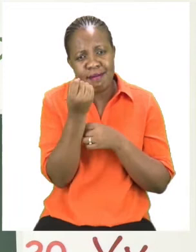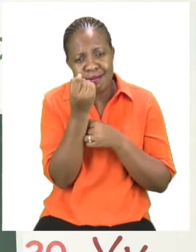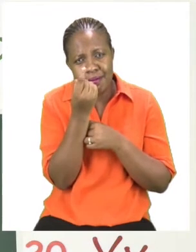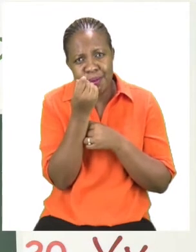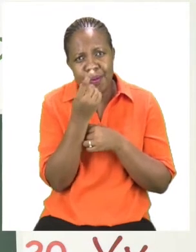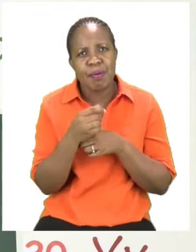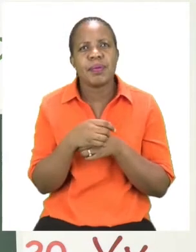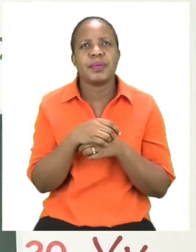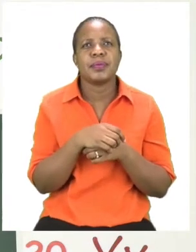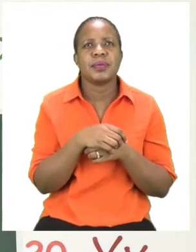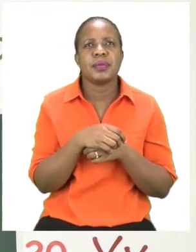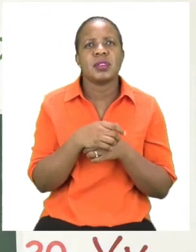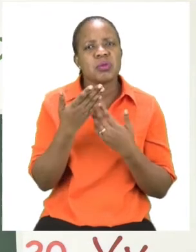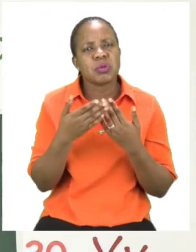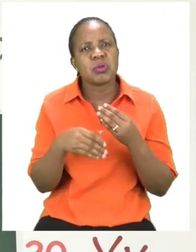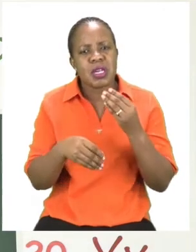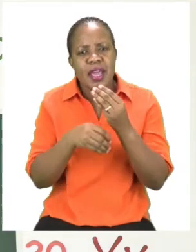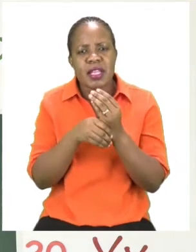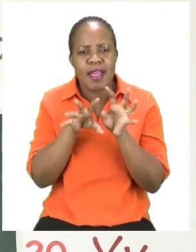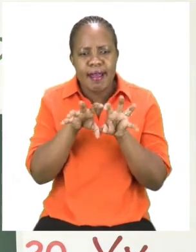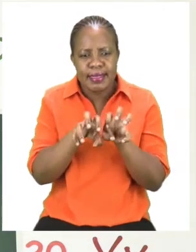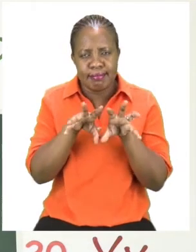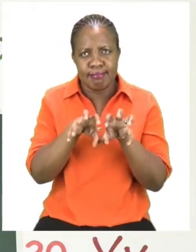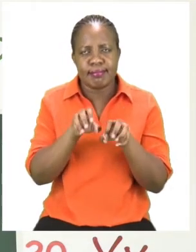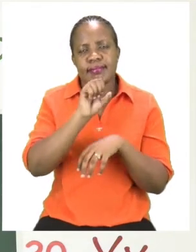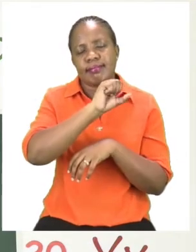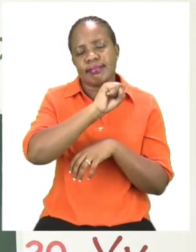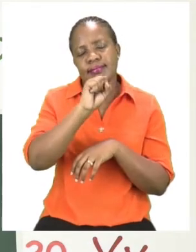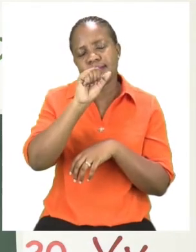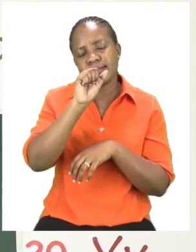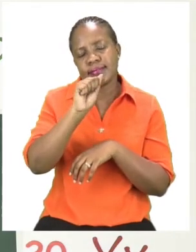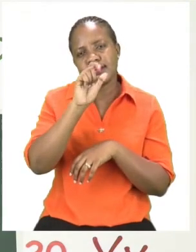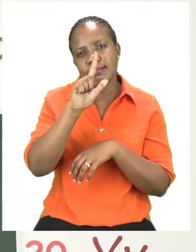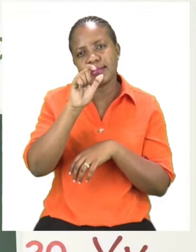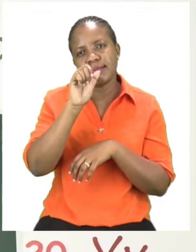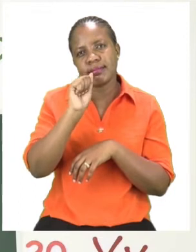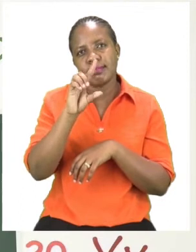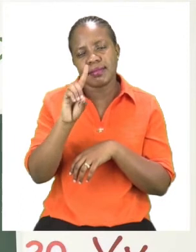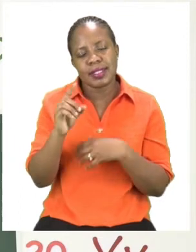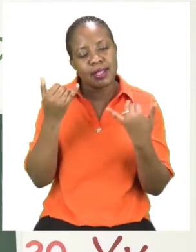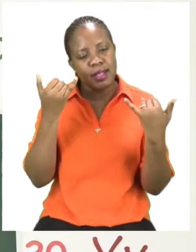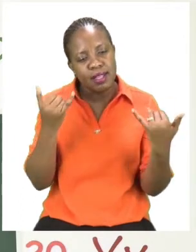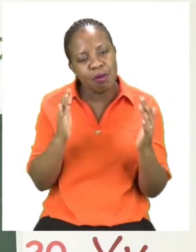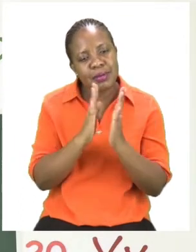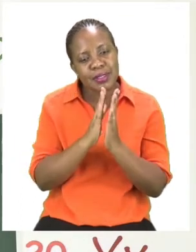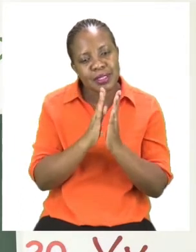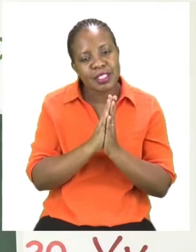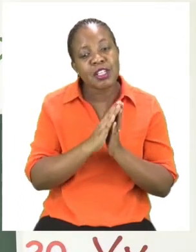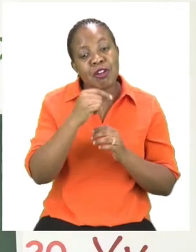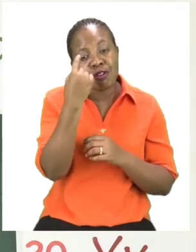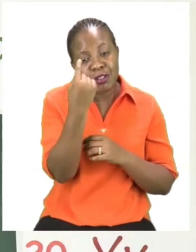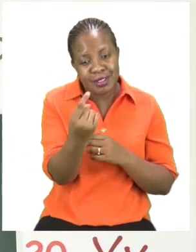And I want you to draw what you are going to eat. Maybe for lunch, maybe for supper, even